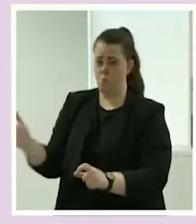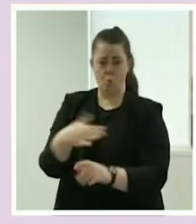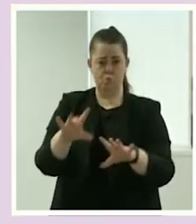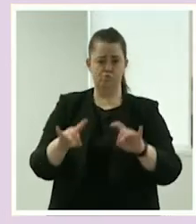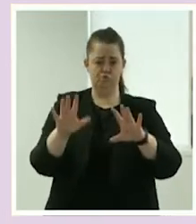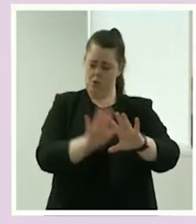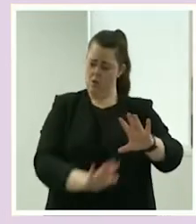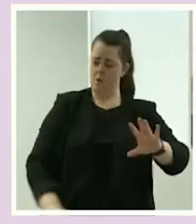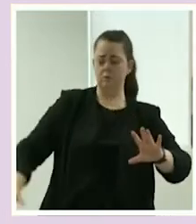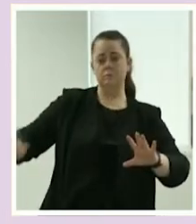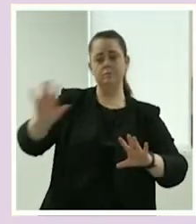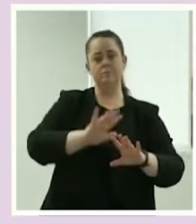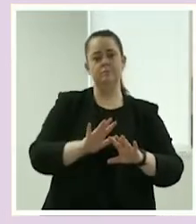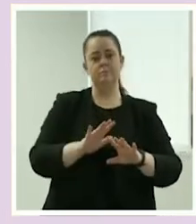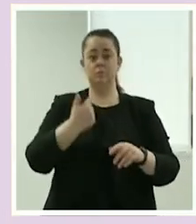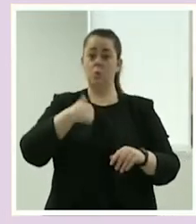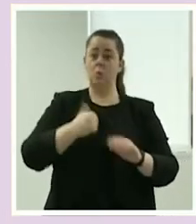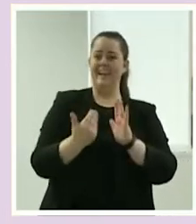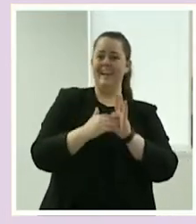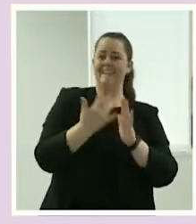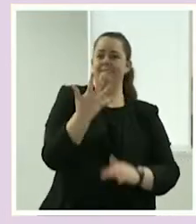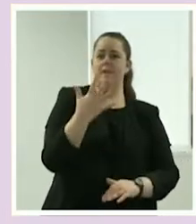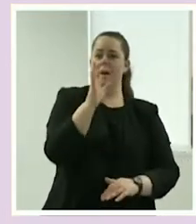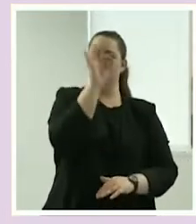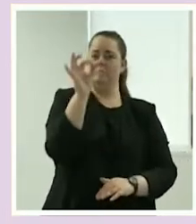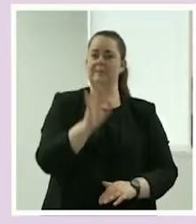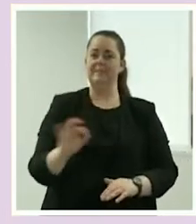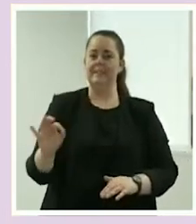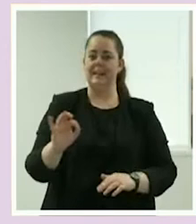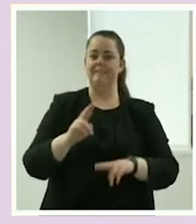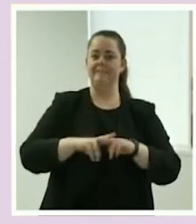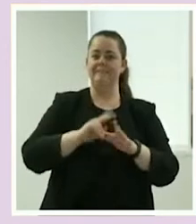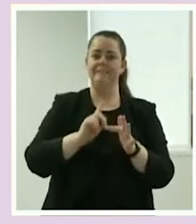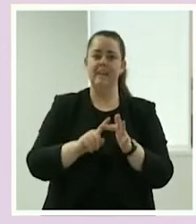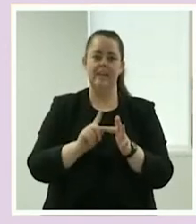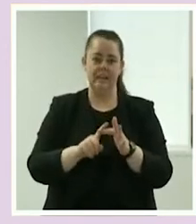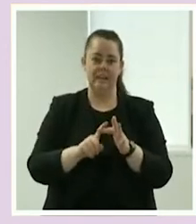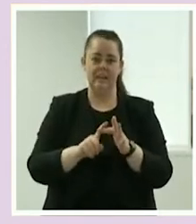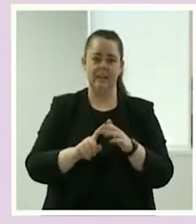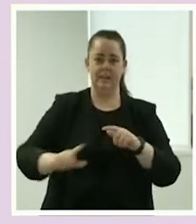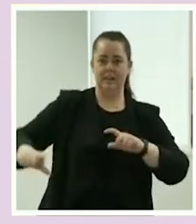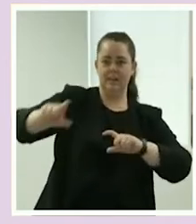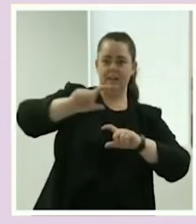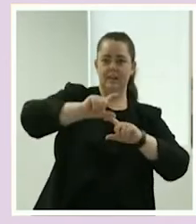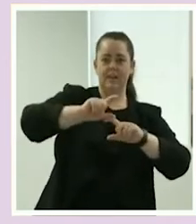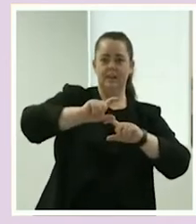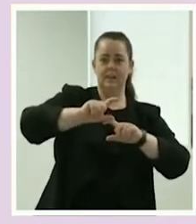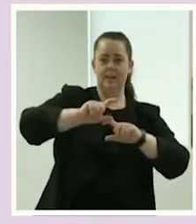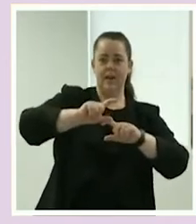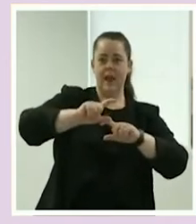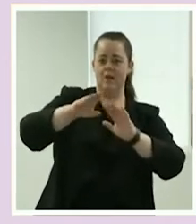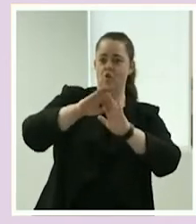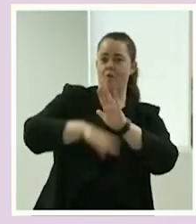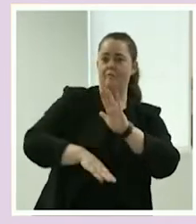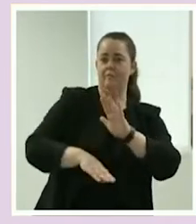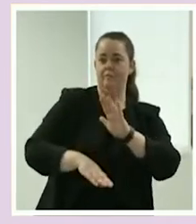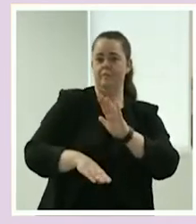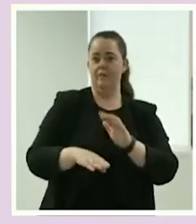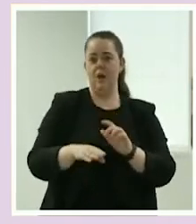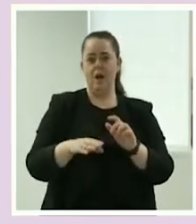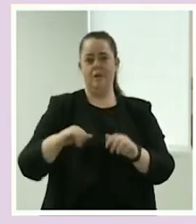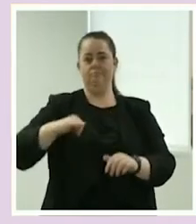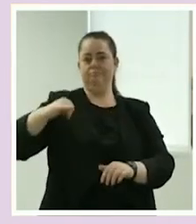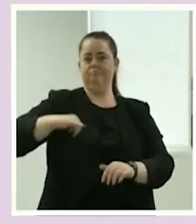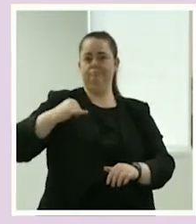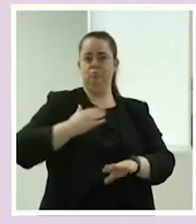And Mable adds a 5% consumer platform fee and deducts a 10% worker platform fee. So in a typical example where people are